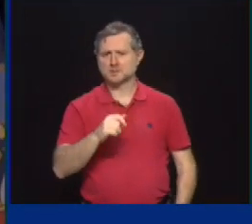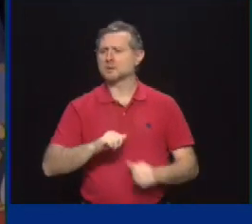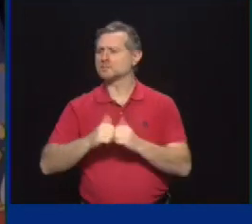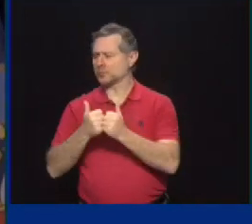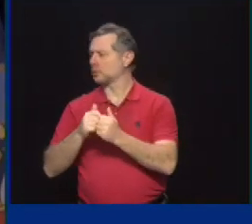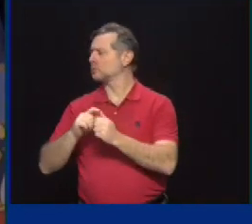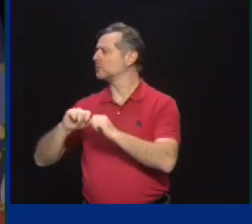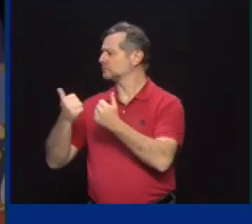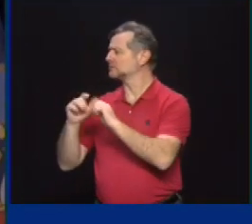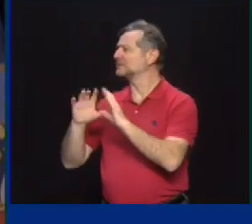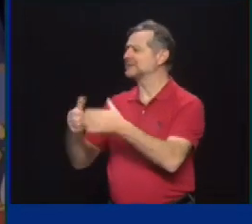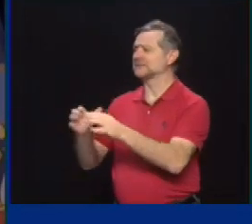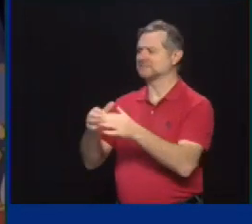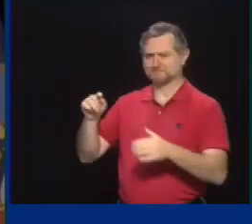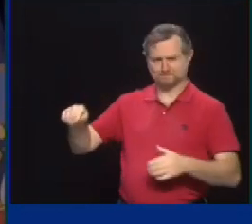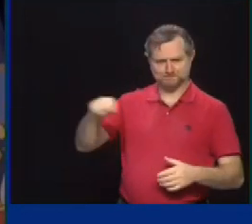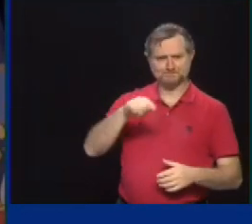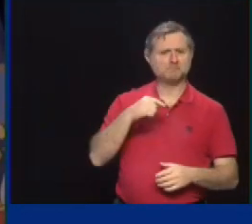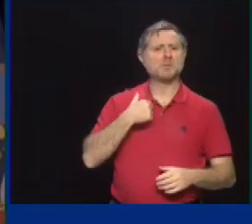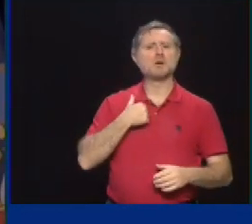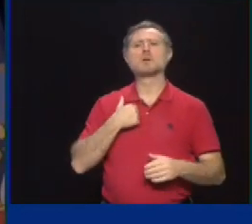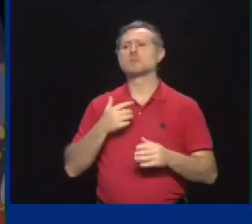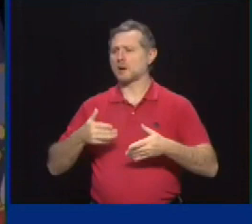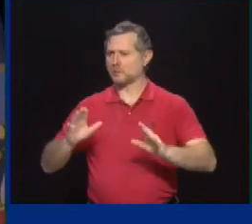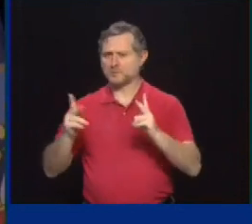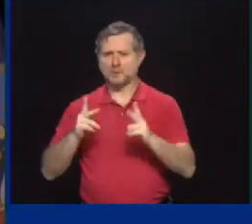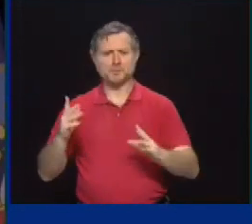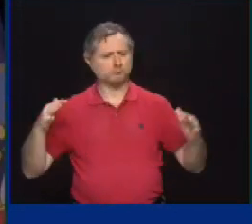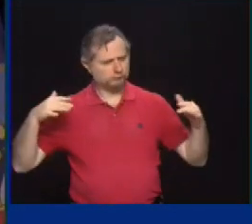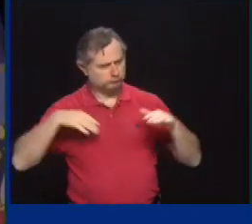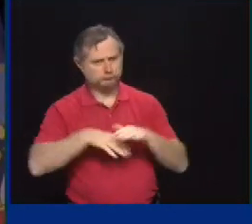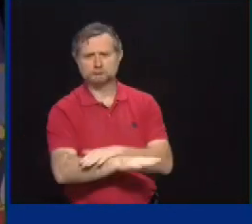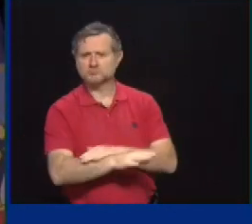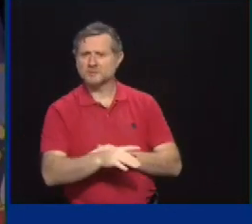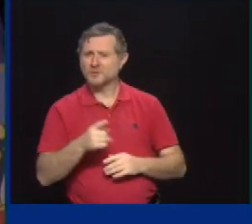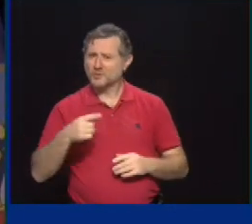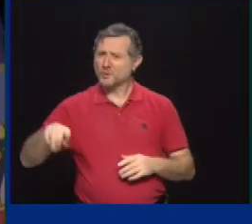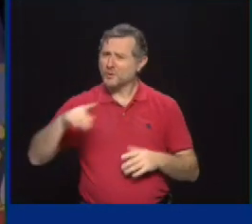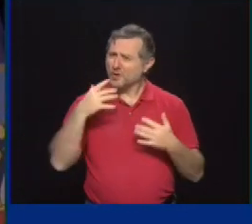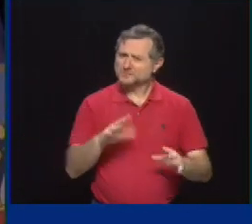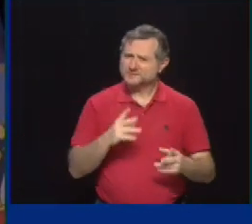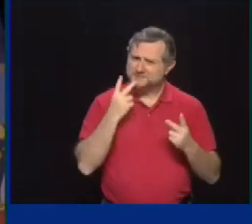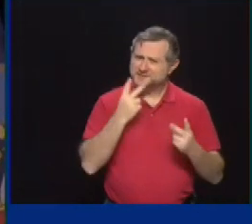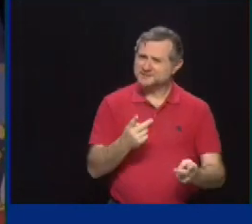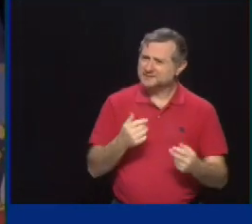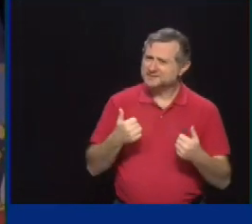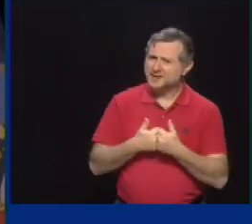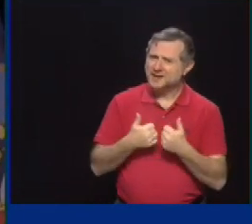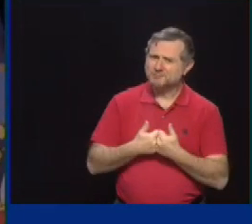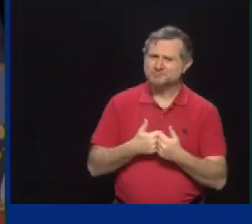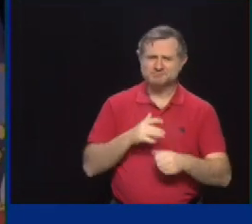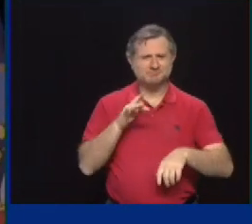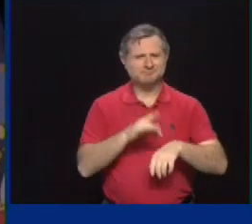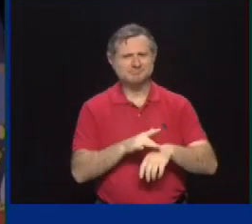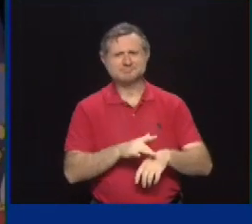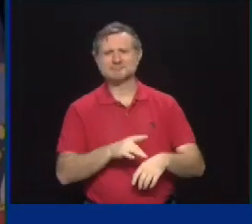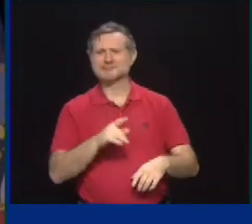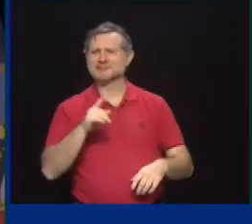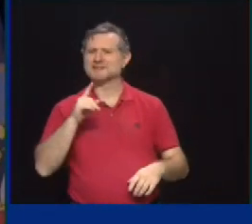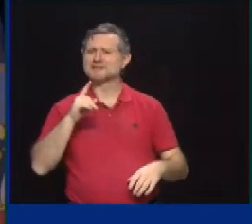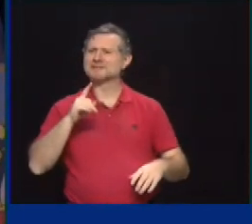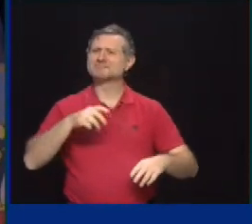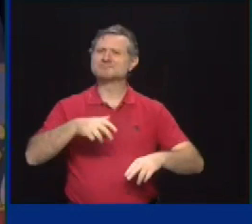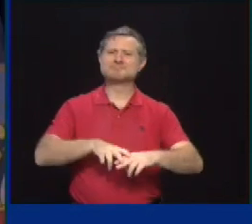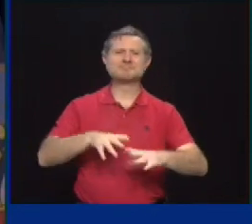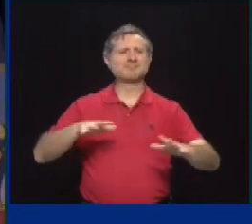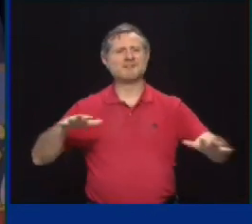vaccinations before they have people gather. You've been to a game. You've been to a tailgating party. People, even though it's outdoors, you're in close proximity. There's a lot of